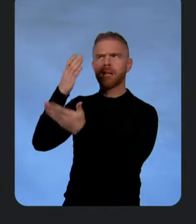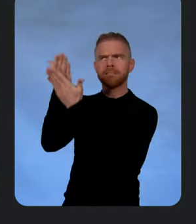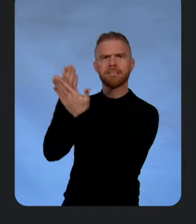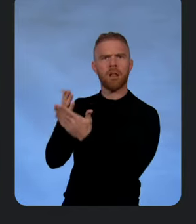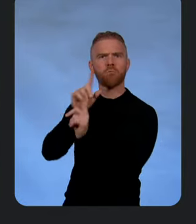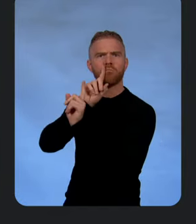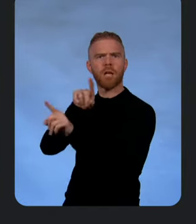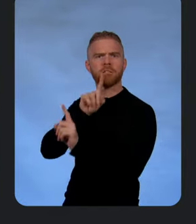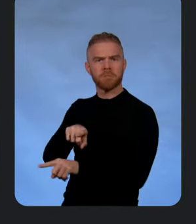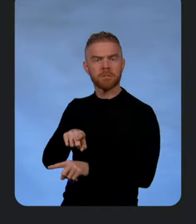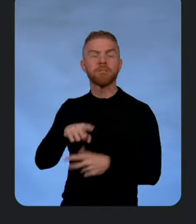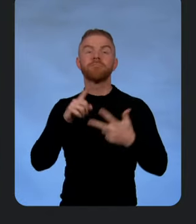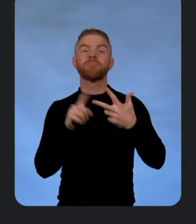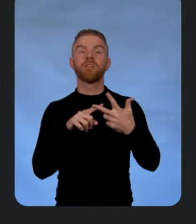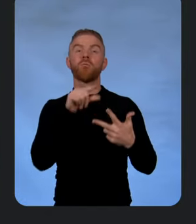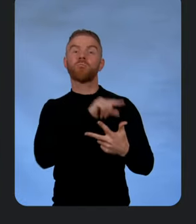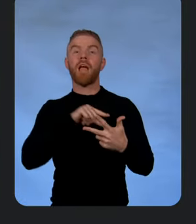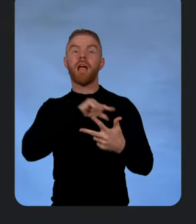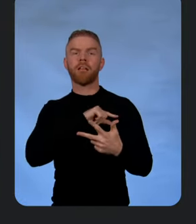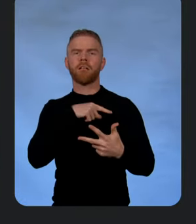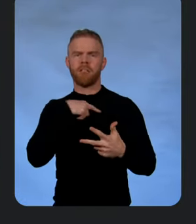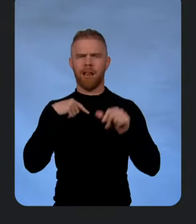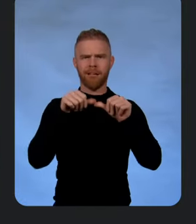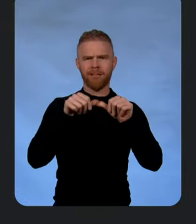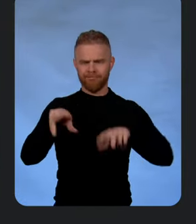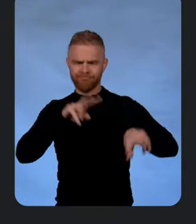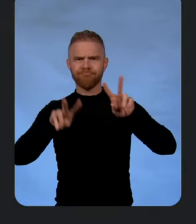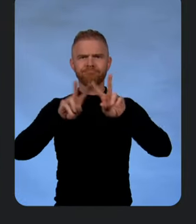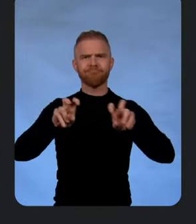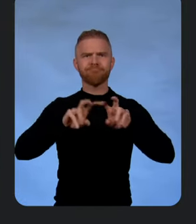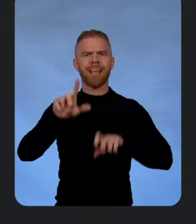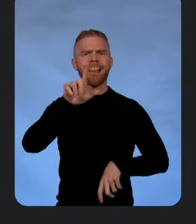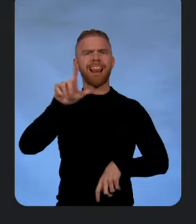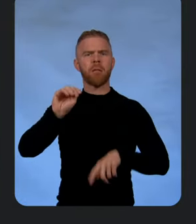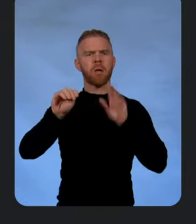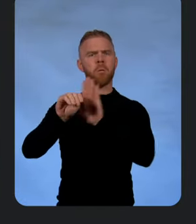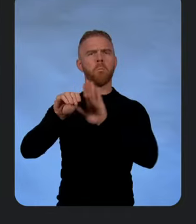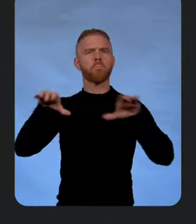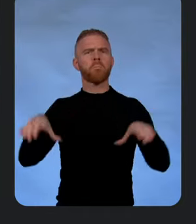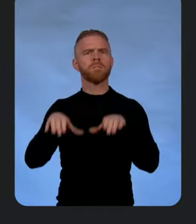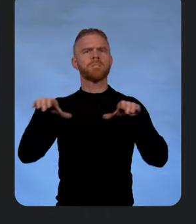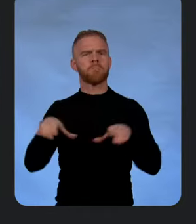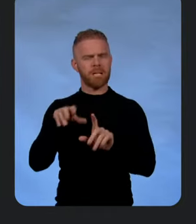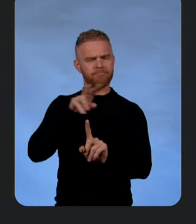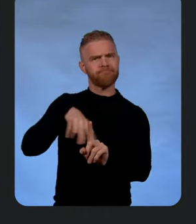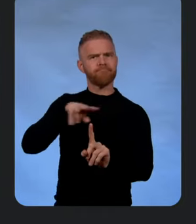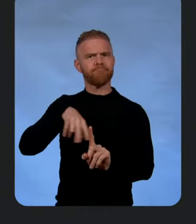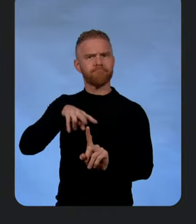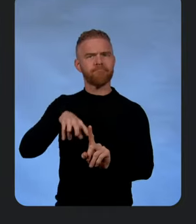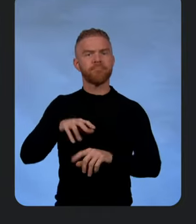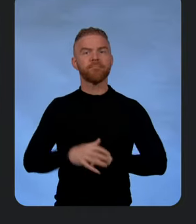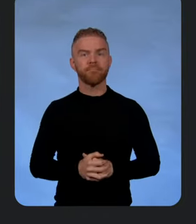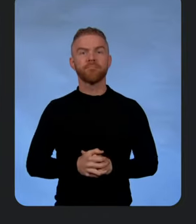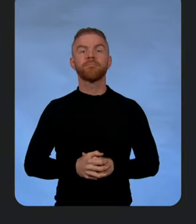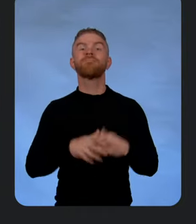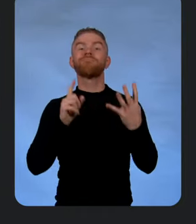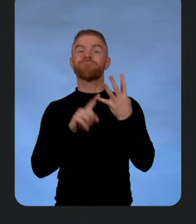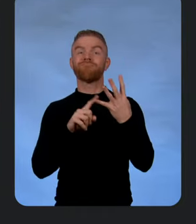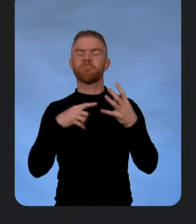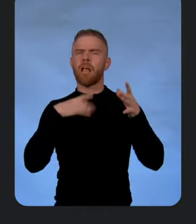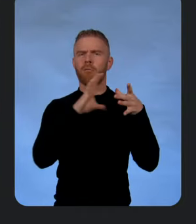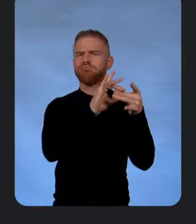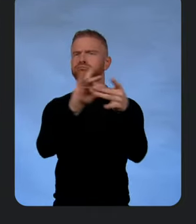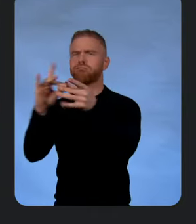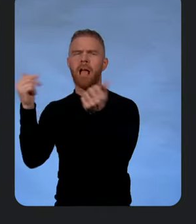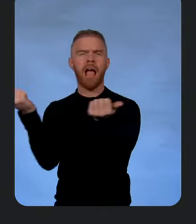And quality, where we continuously evaluate the actual performance of the LLM. And then we connect everything together